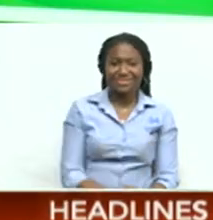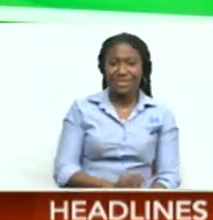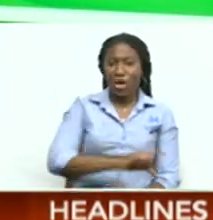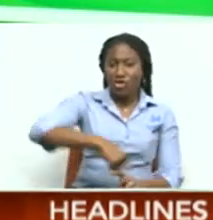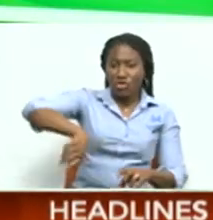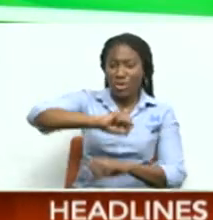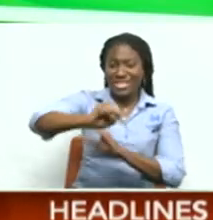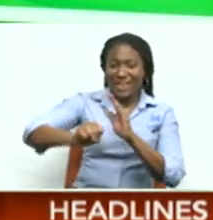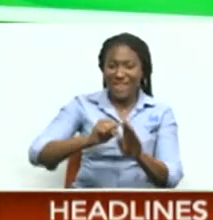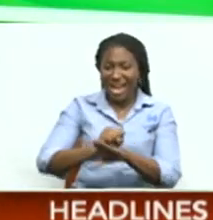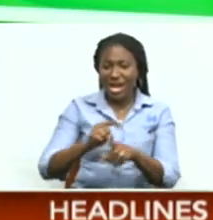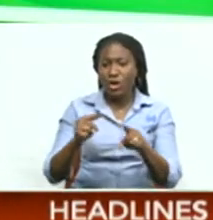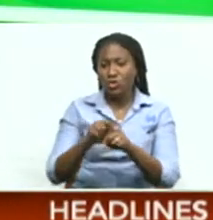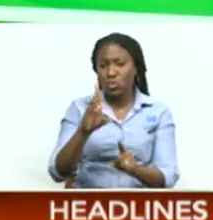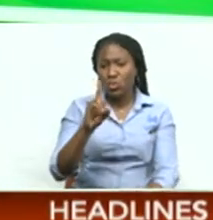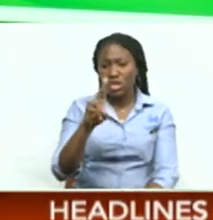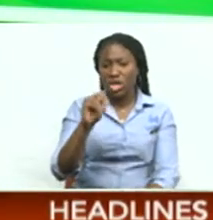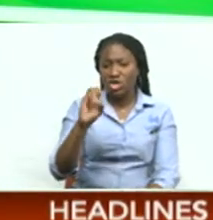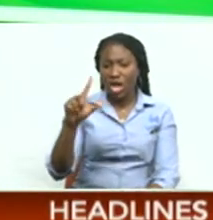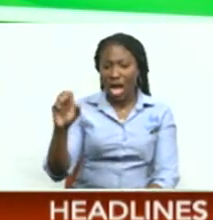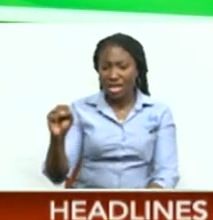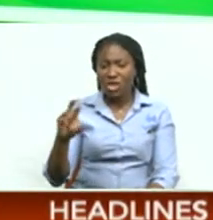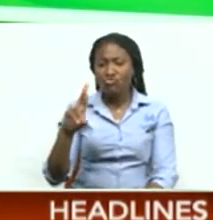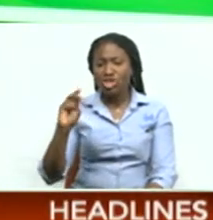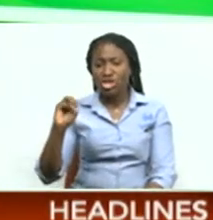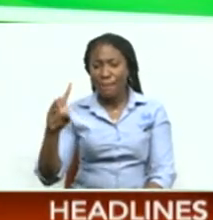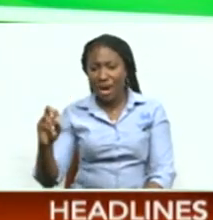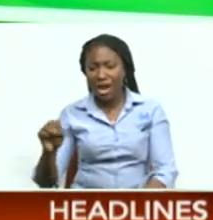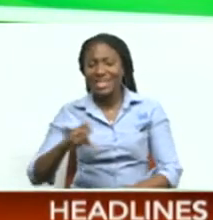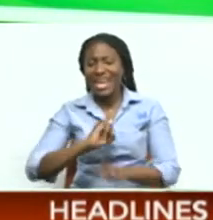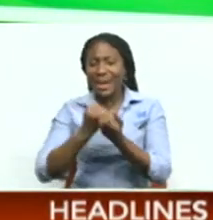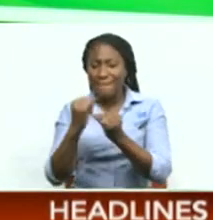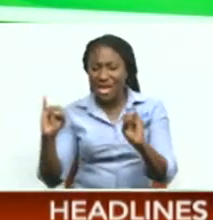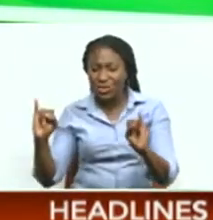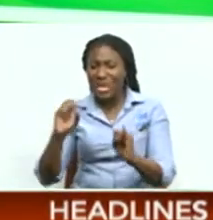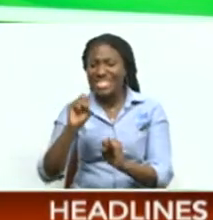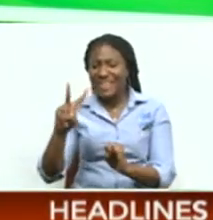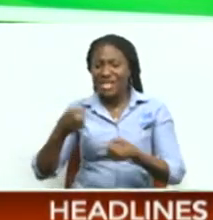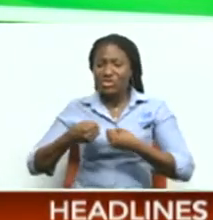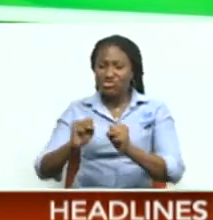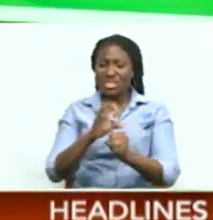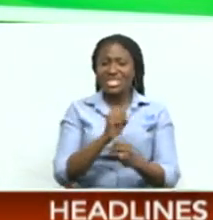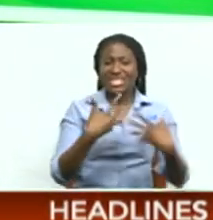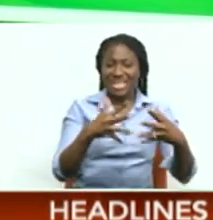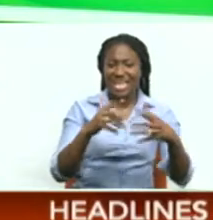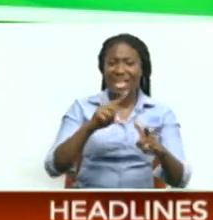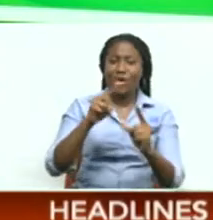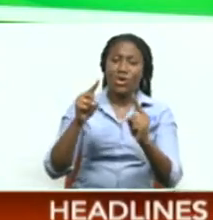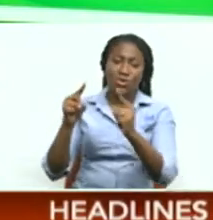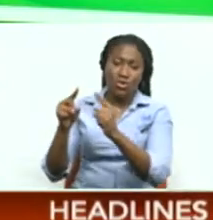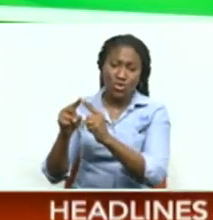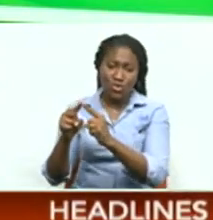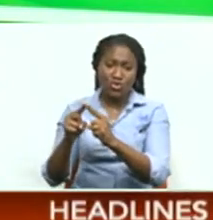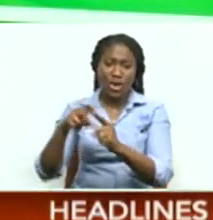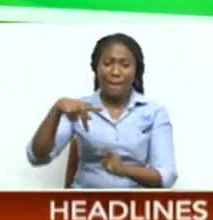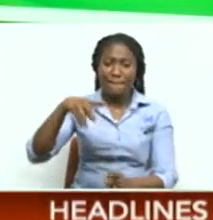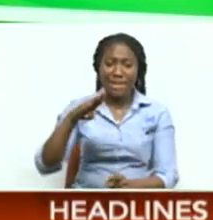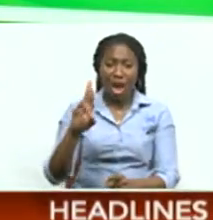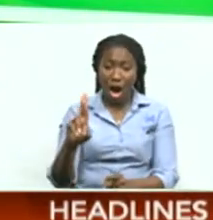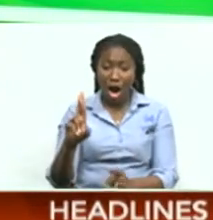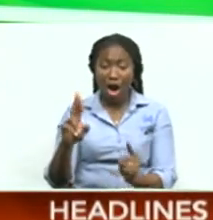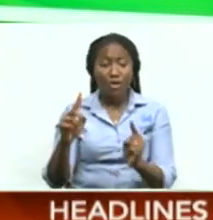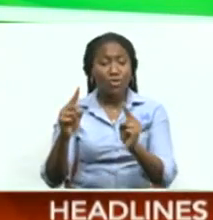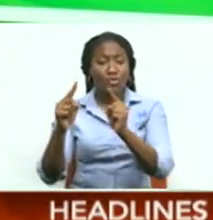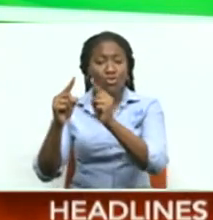the Savannah Down Dundonnell, Richmond, Independence Square, Vincent Street, South Key And goes on to the priority bus route Straight